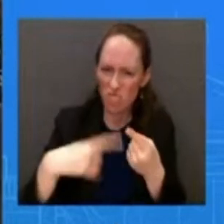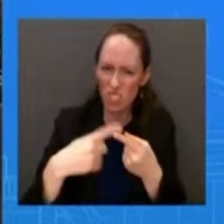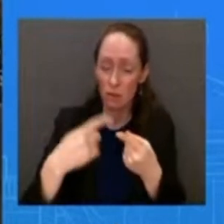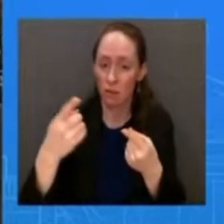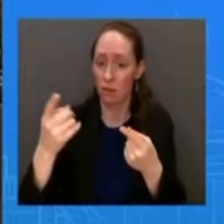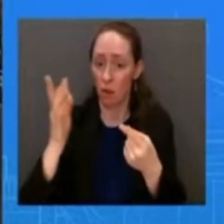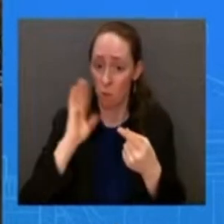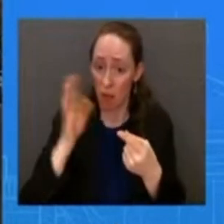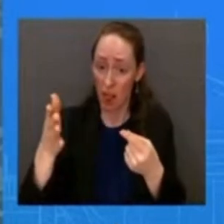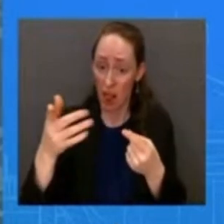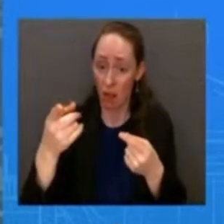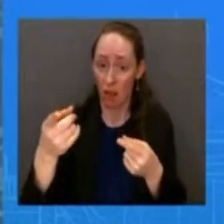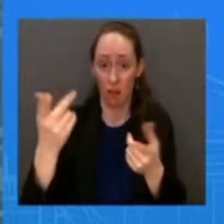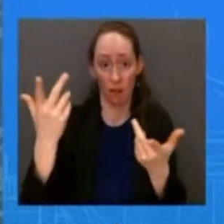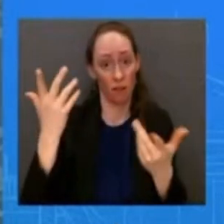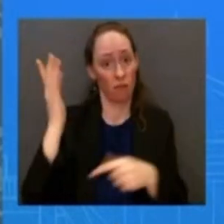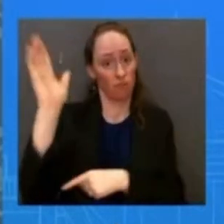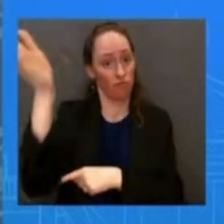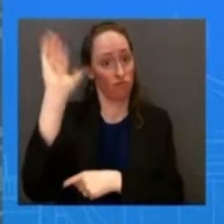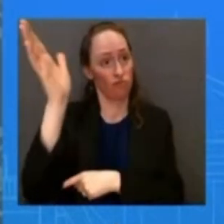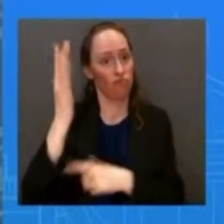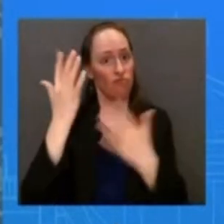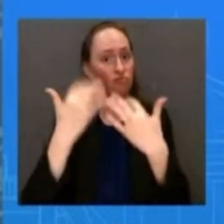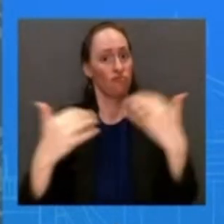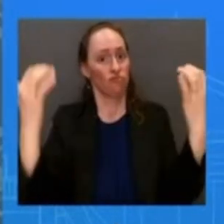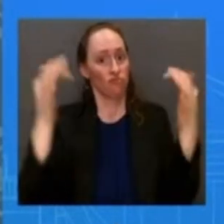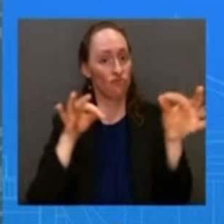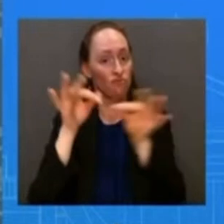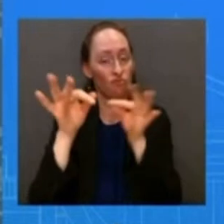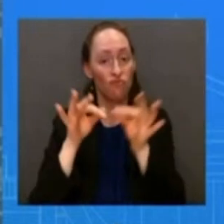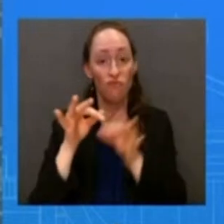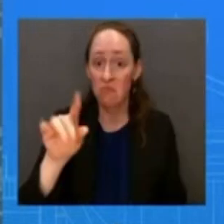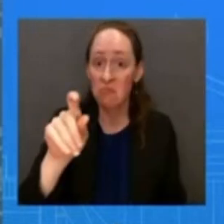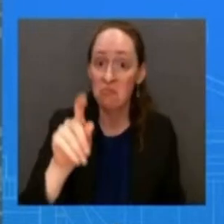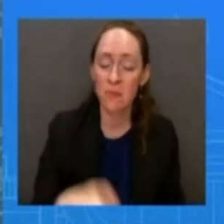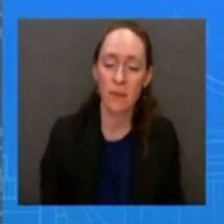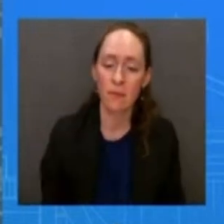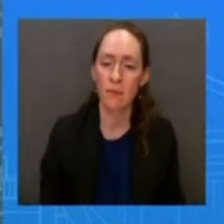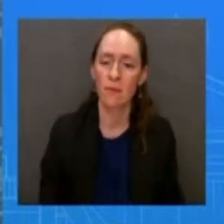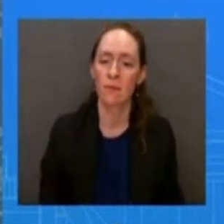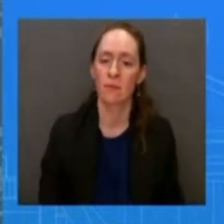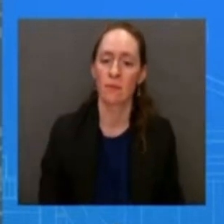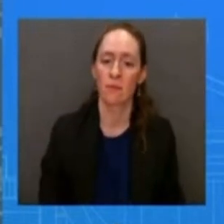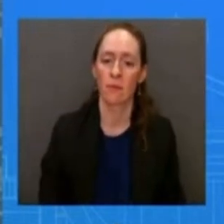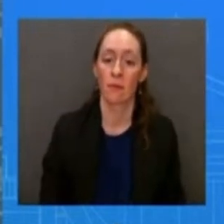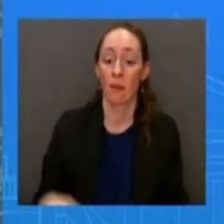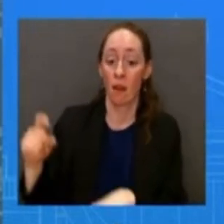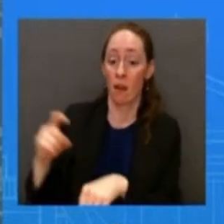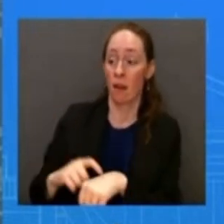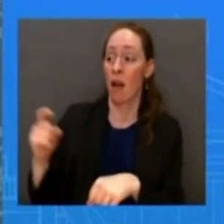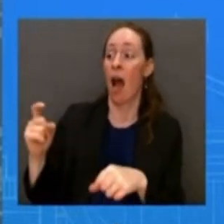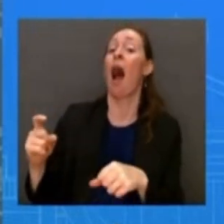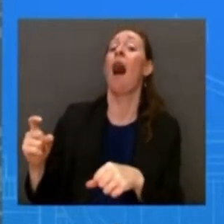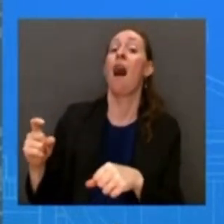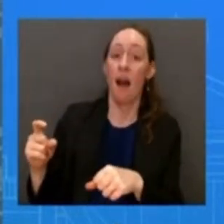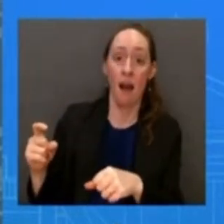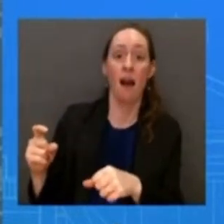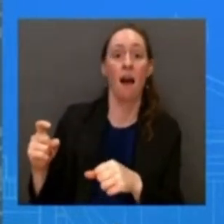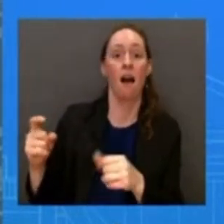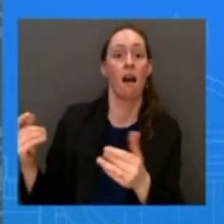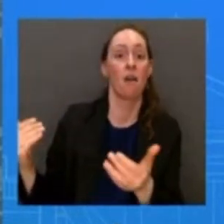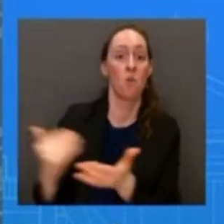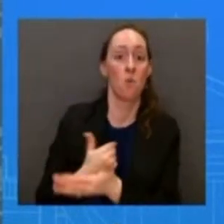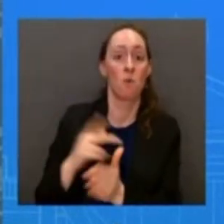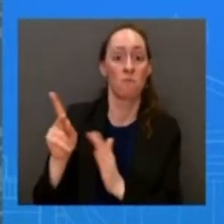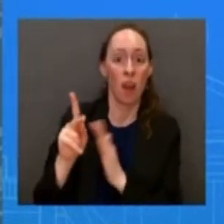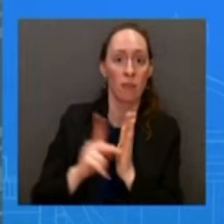you'll definitely hear from us uh when those when those protocols are are um are completed or laid and we'll lay those out i